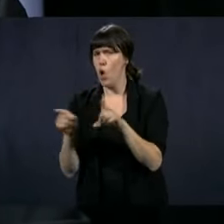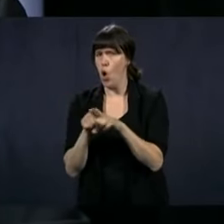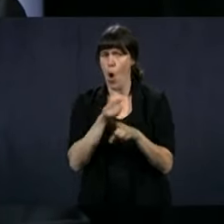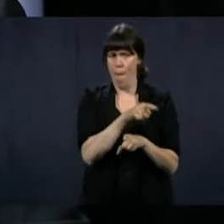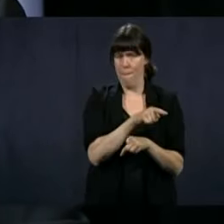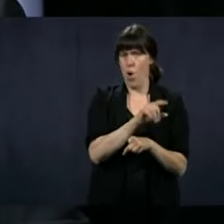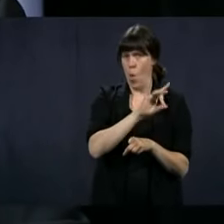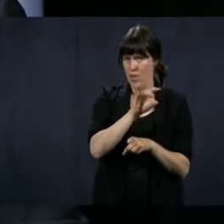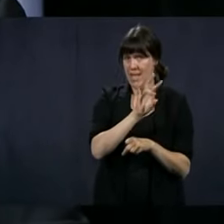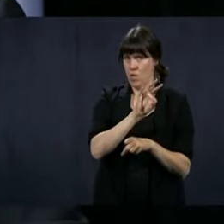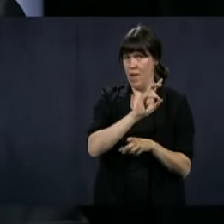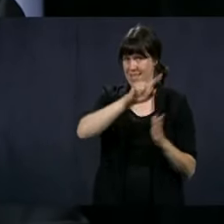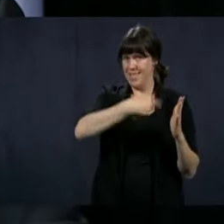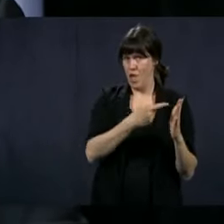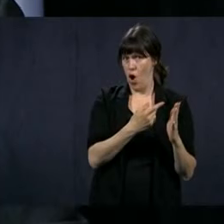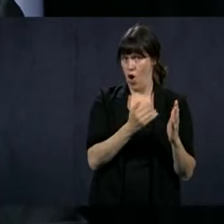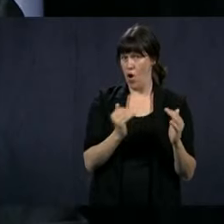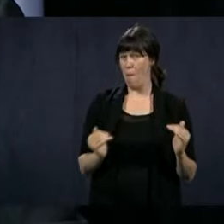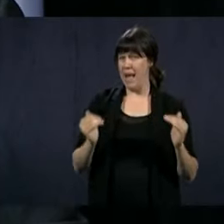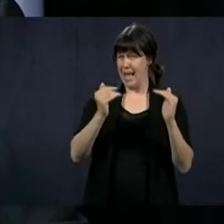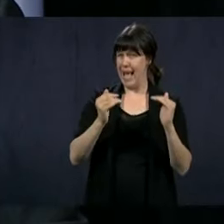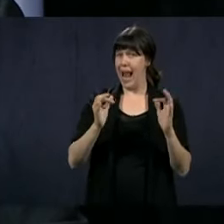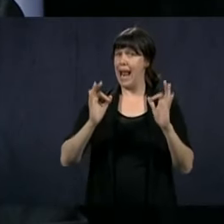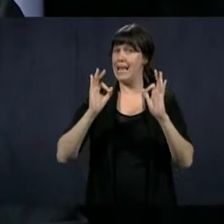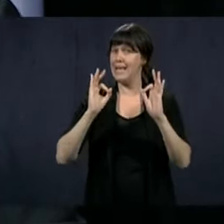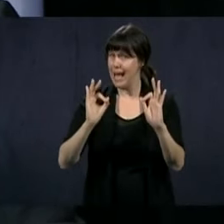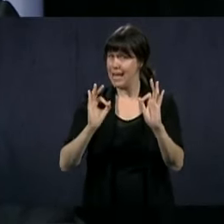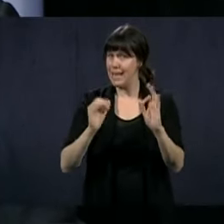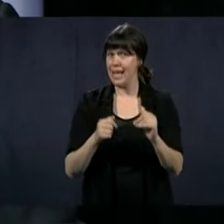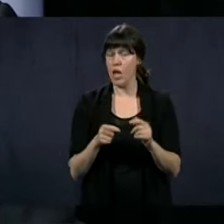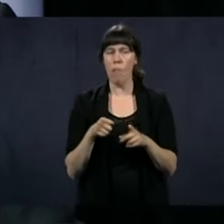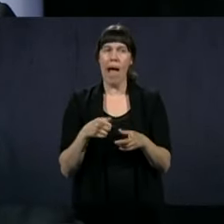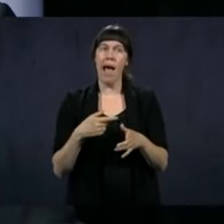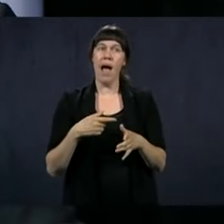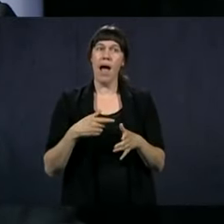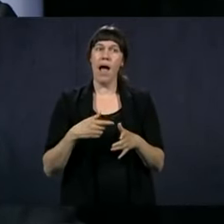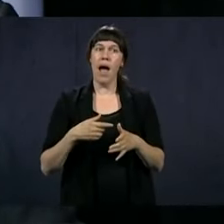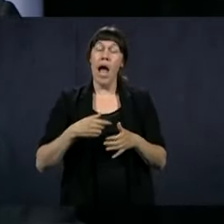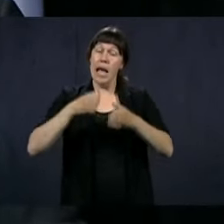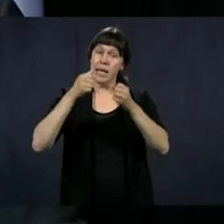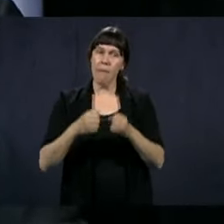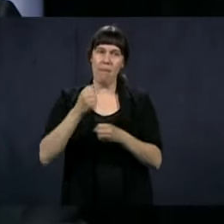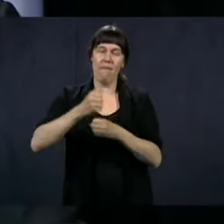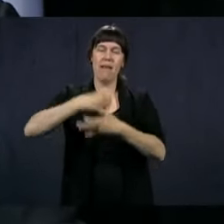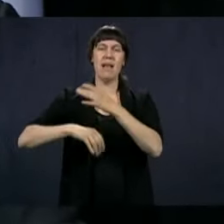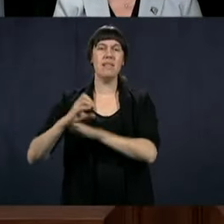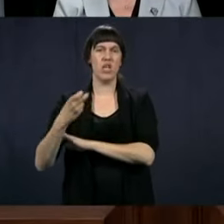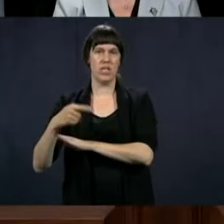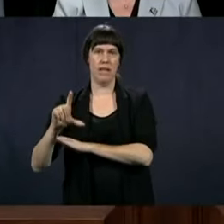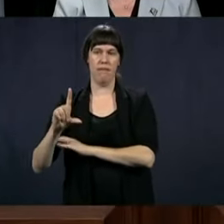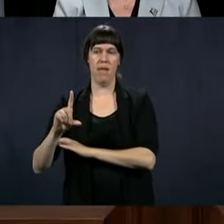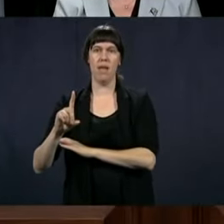the 870 hours. Well, they can do the work correctly that they need to do in CHSLDs.